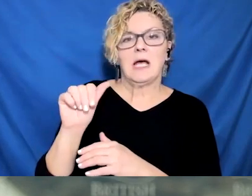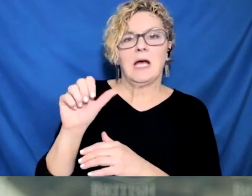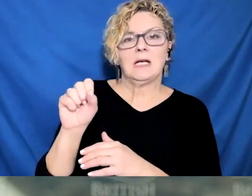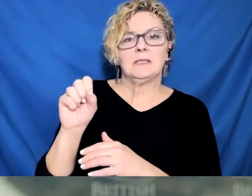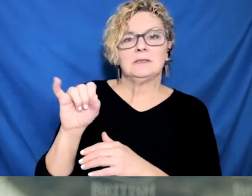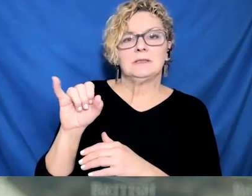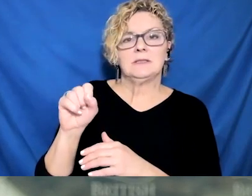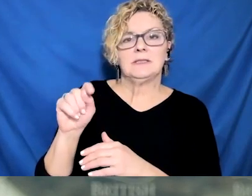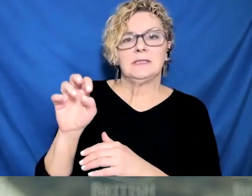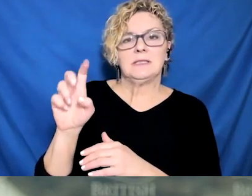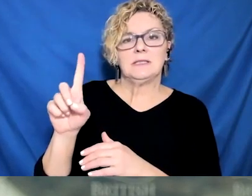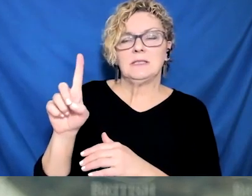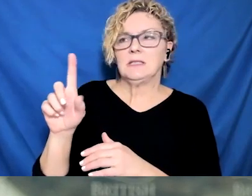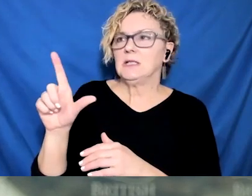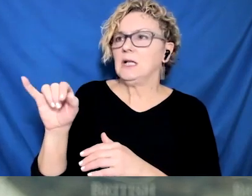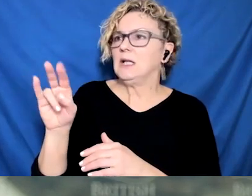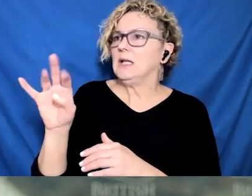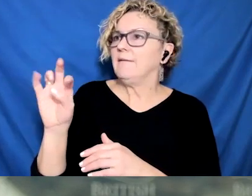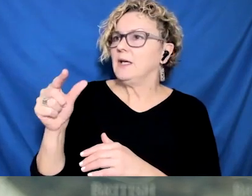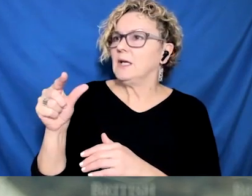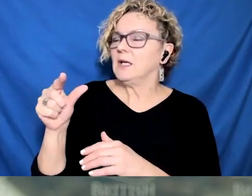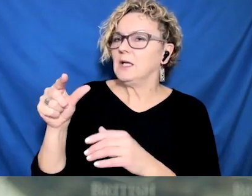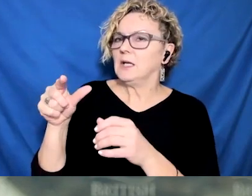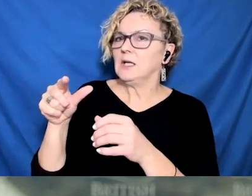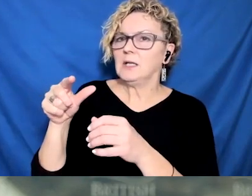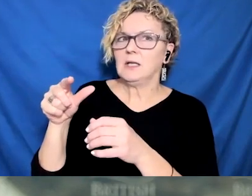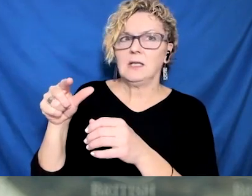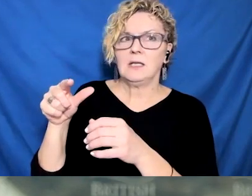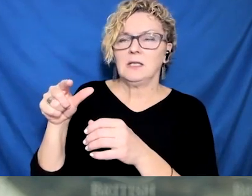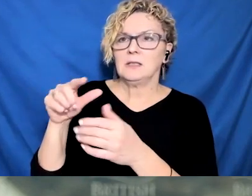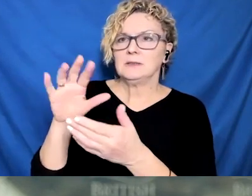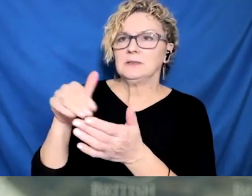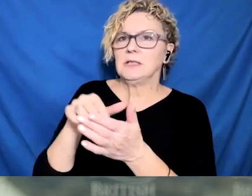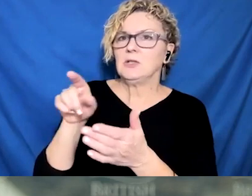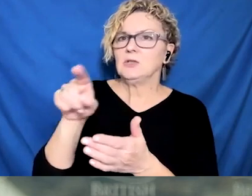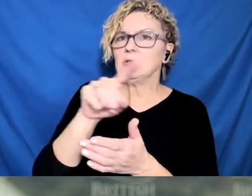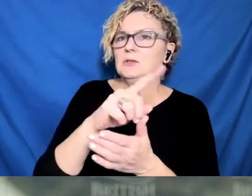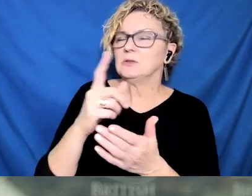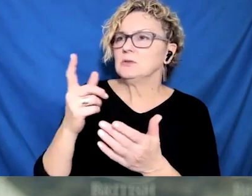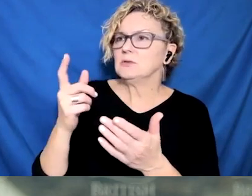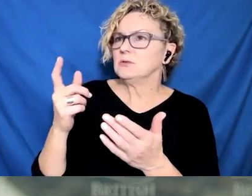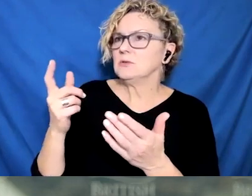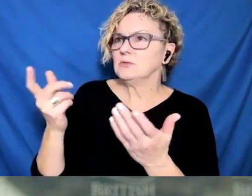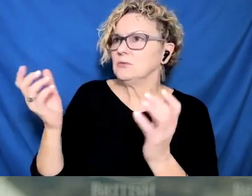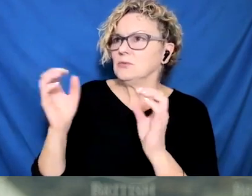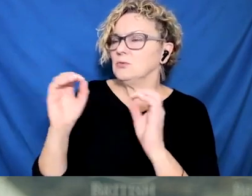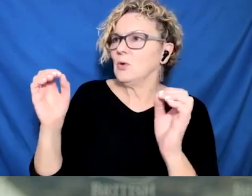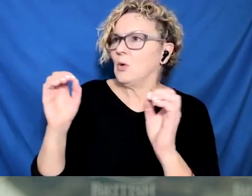others who are essential visitors. So we're going to continue to take strong action to protect long-term care.